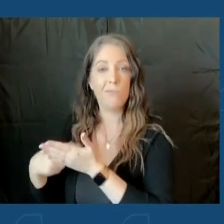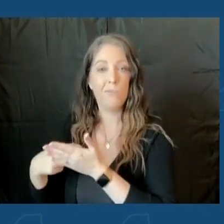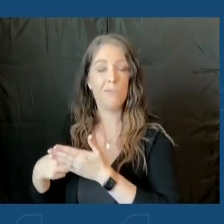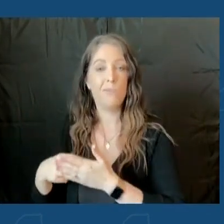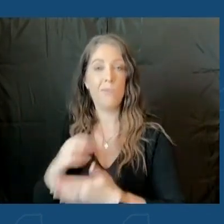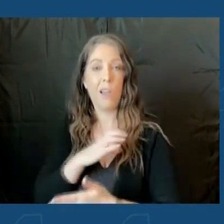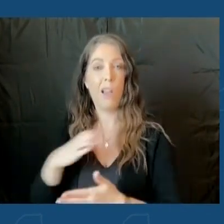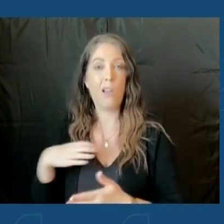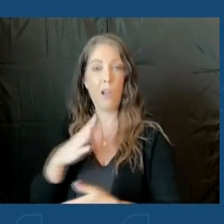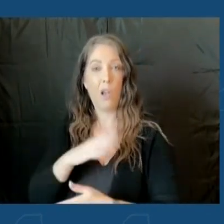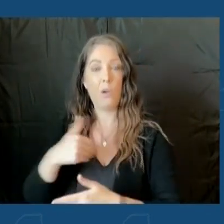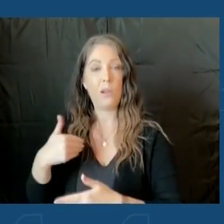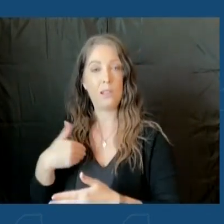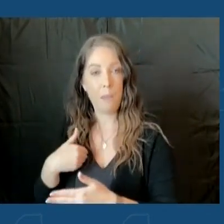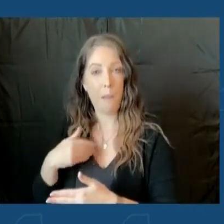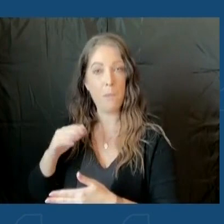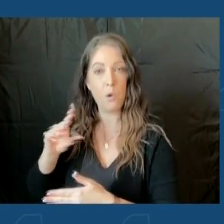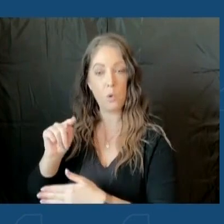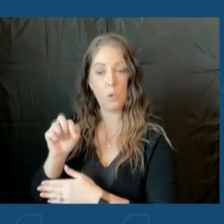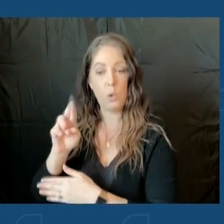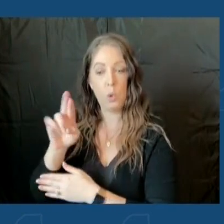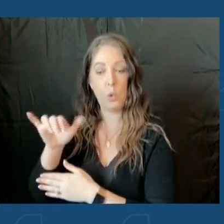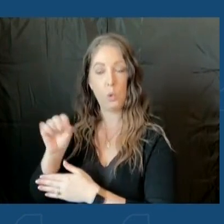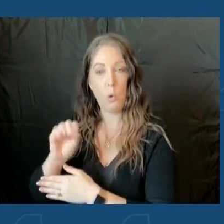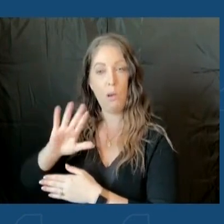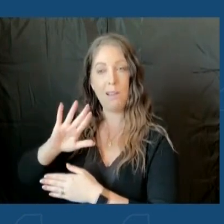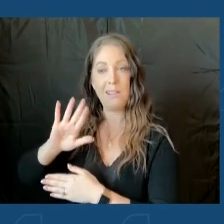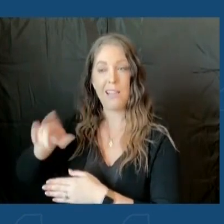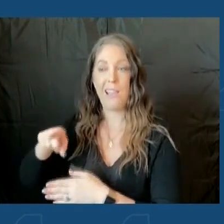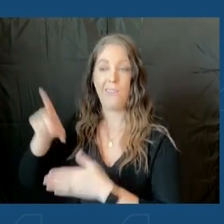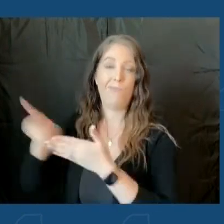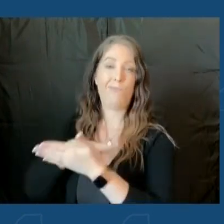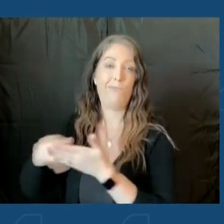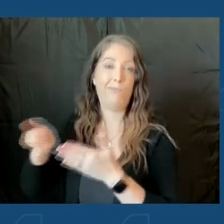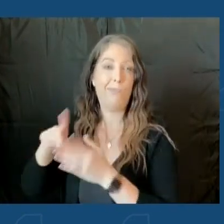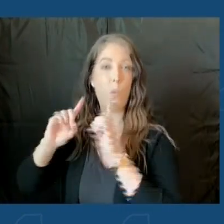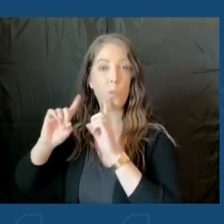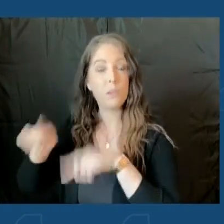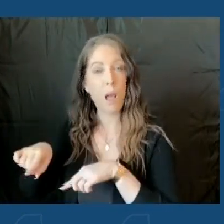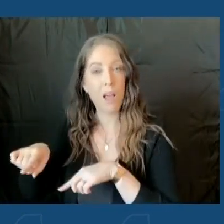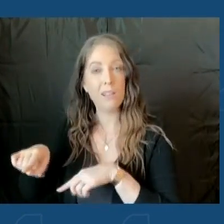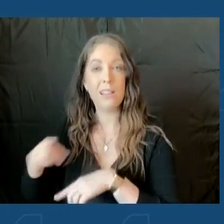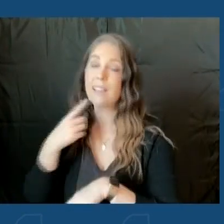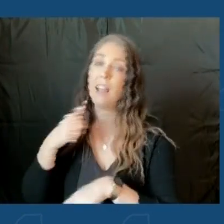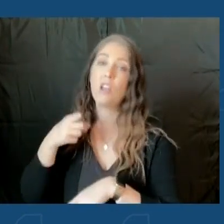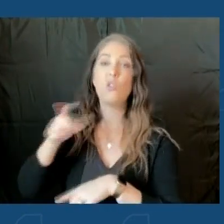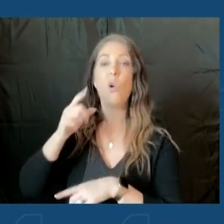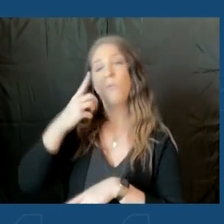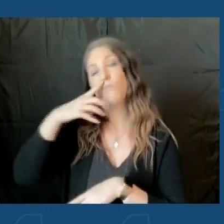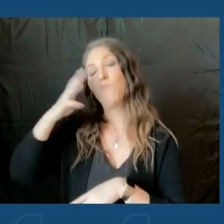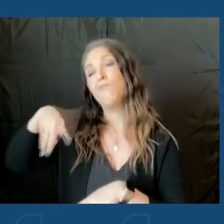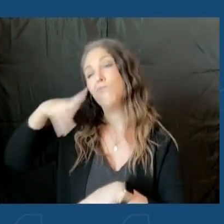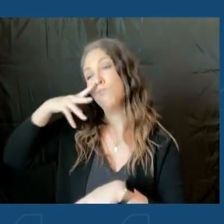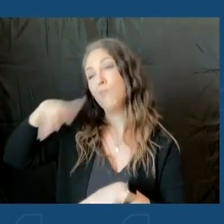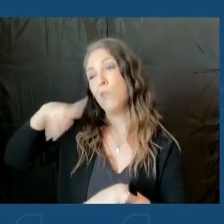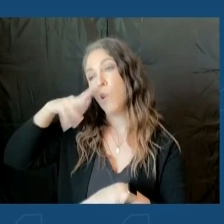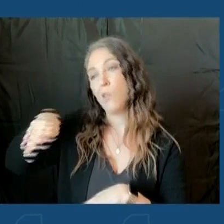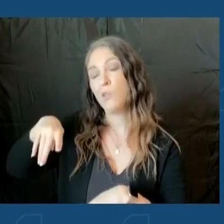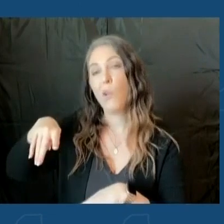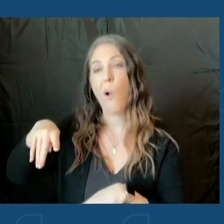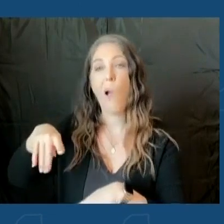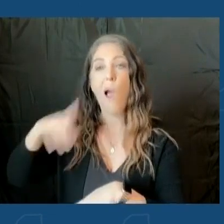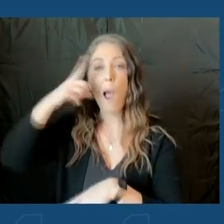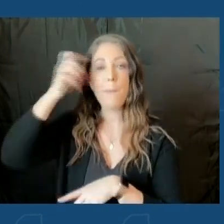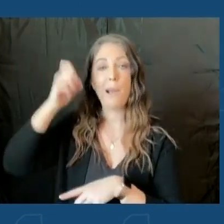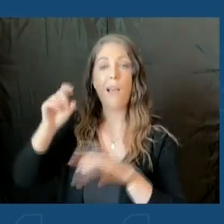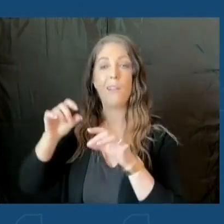the government's response to monkeypox, saying that the delay is, you know, and ignoring an existing playbook a part of systematic discrimination against queer people.